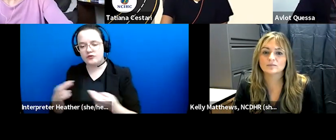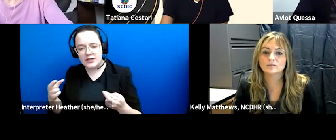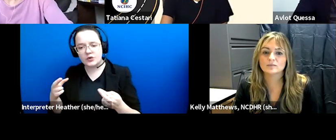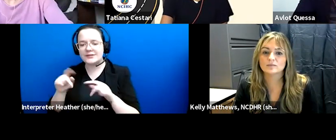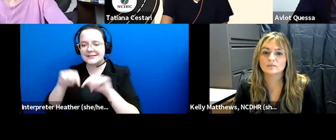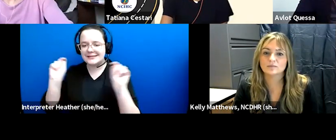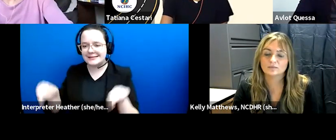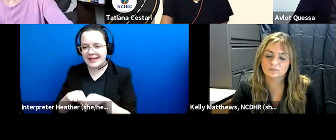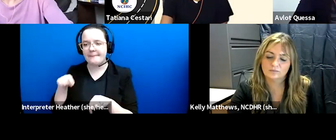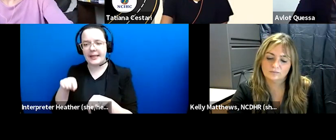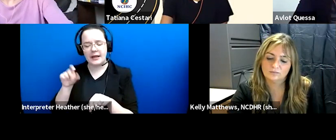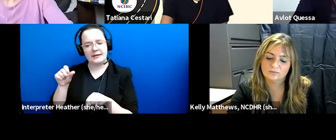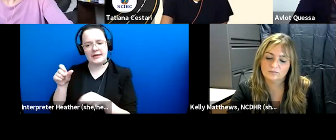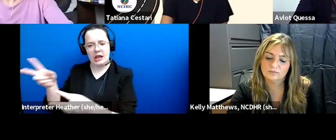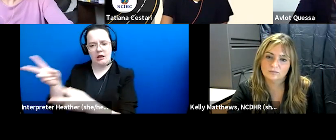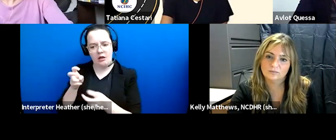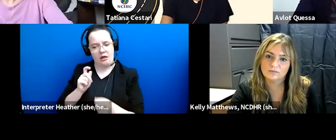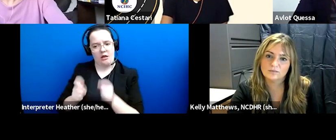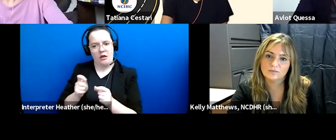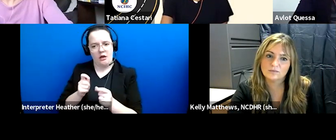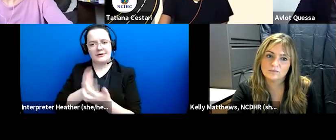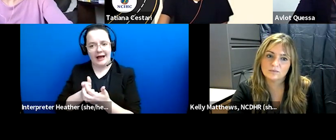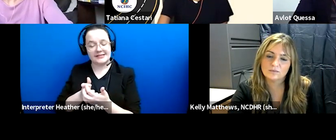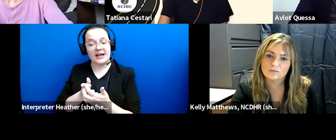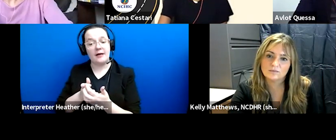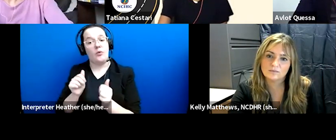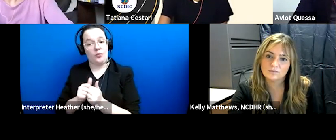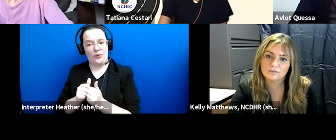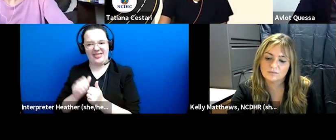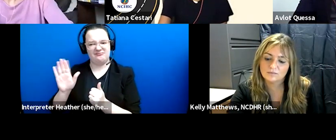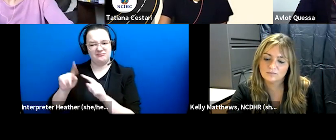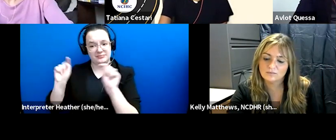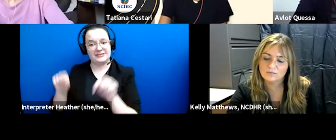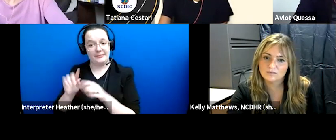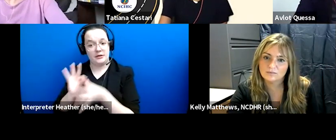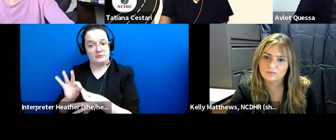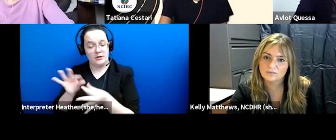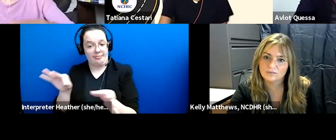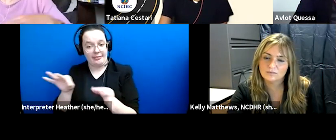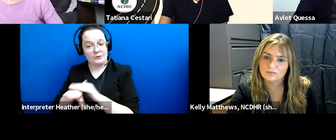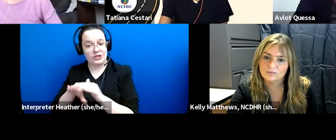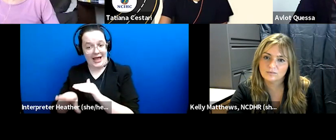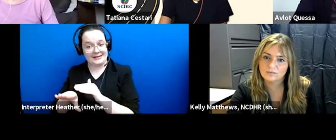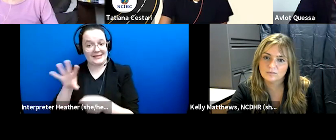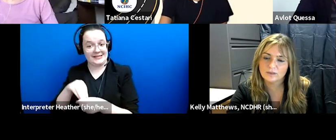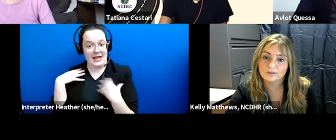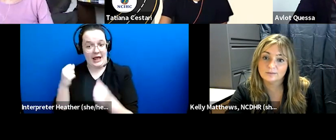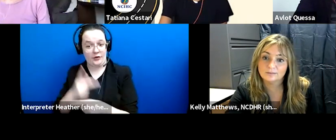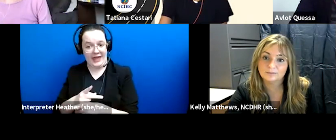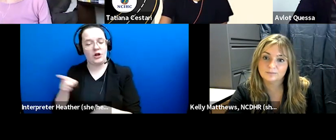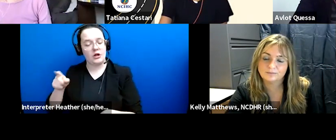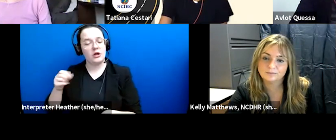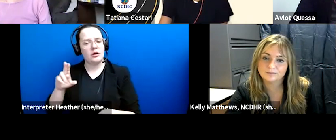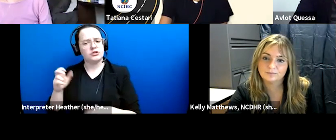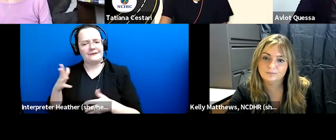that can be customized with a dedicated template on language access and health care she posted the